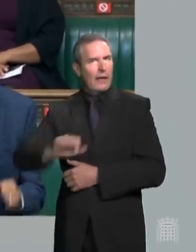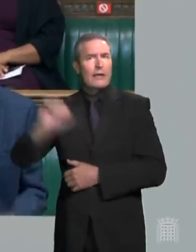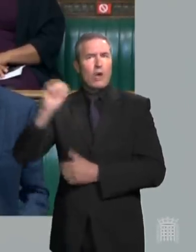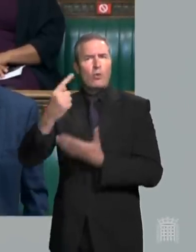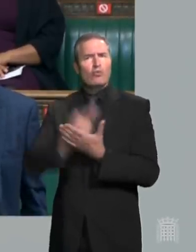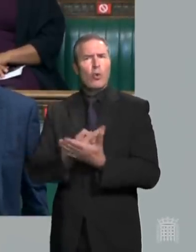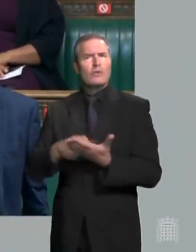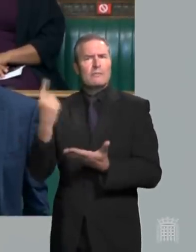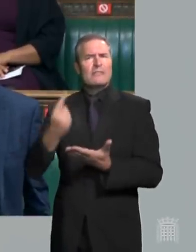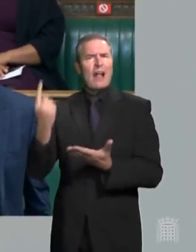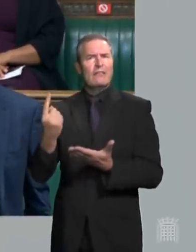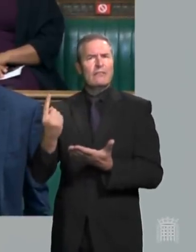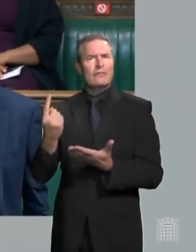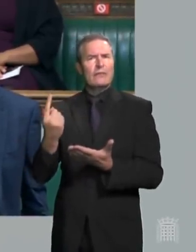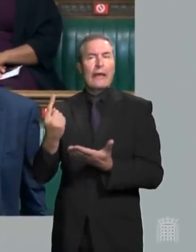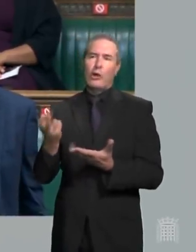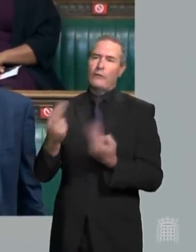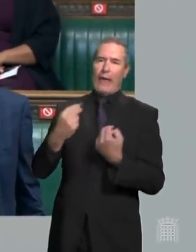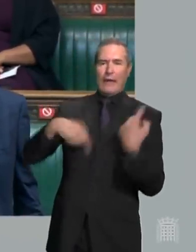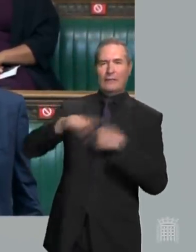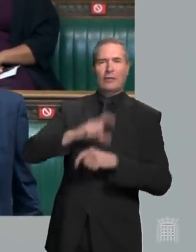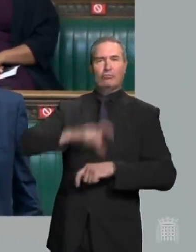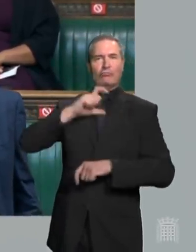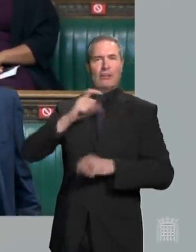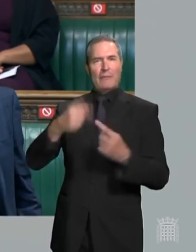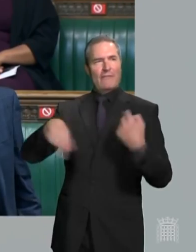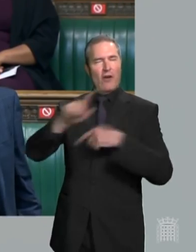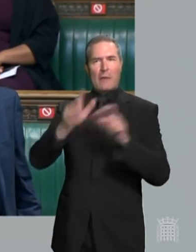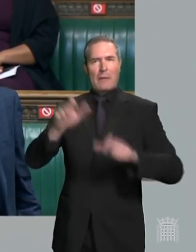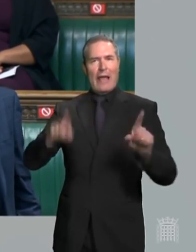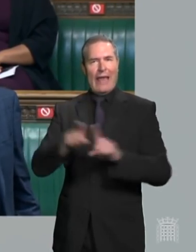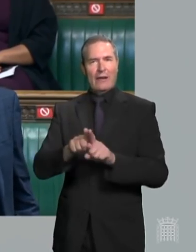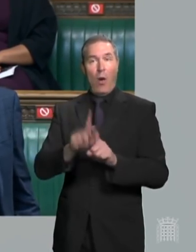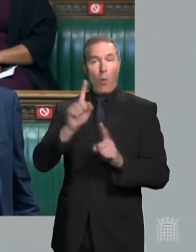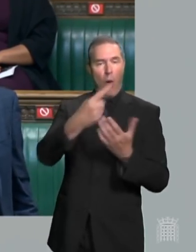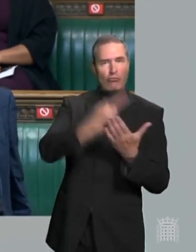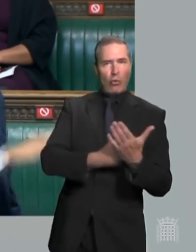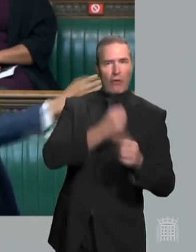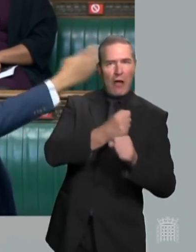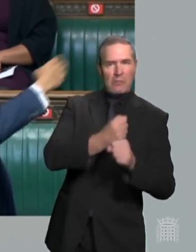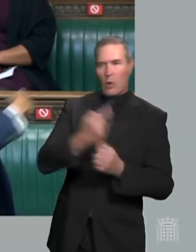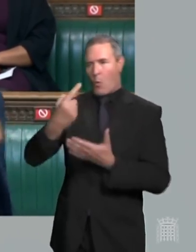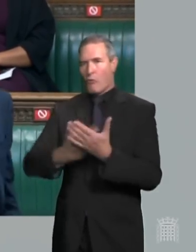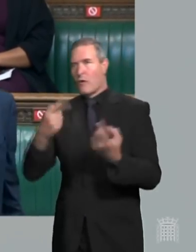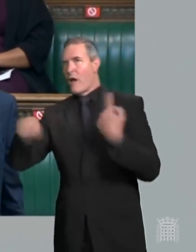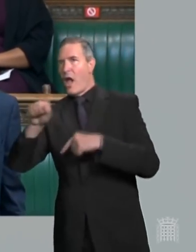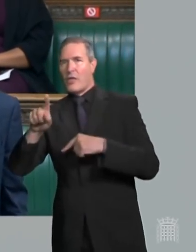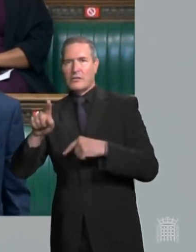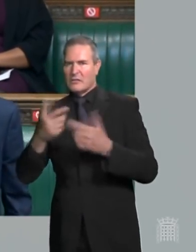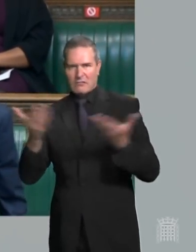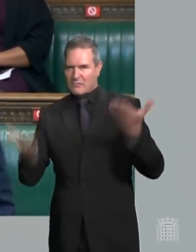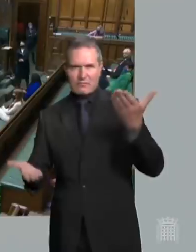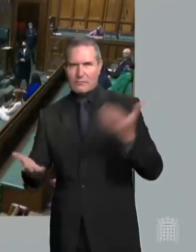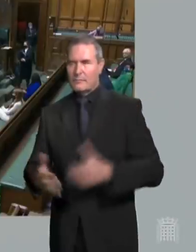guidance so that he could have regained that lost public trust and confidence and he could have demonstrated that it's not one rule for him and his elite chums and another for the rest of us